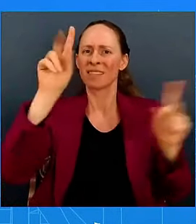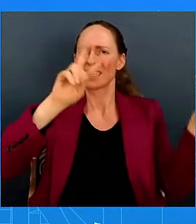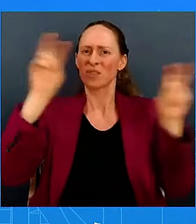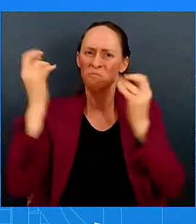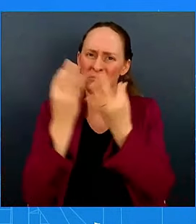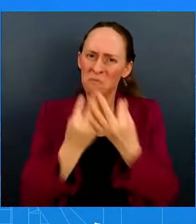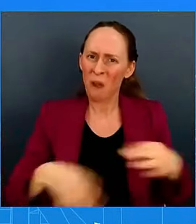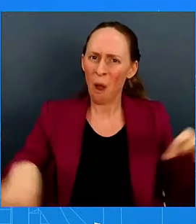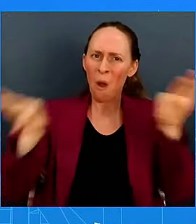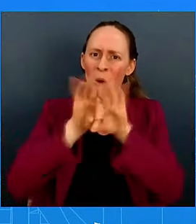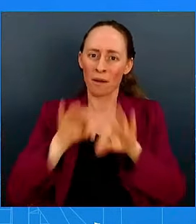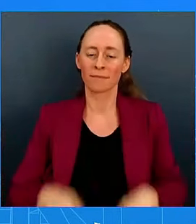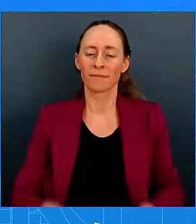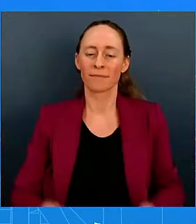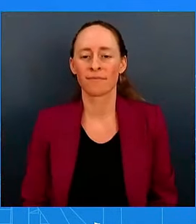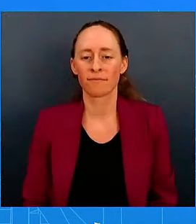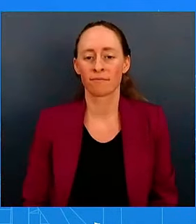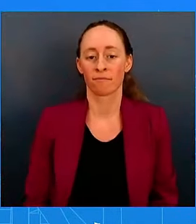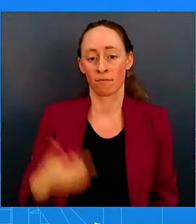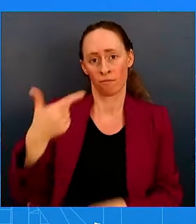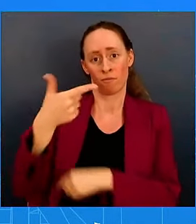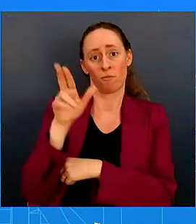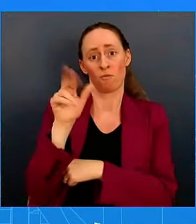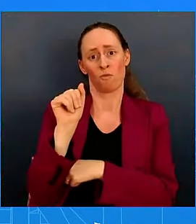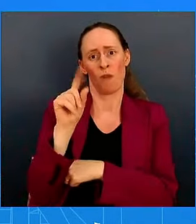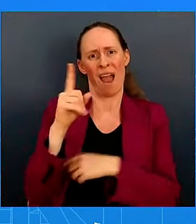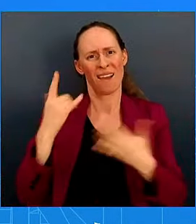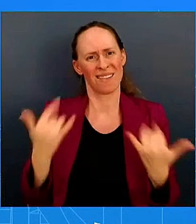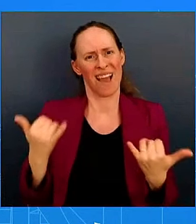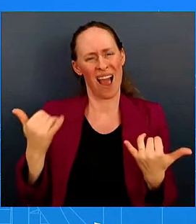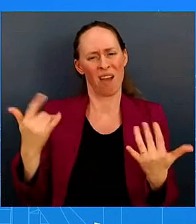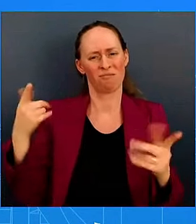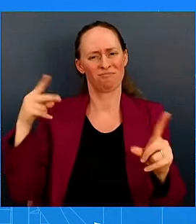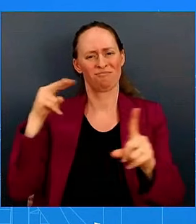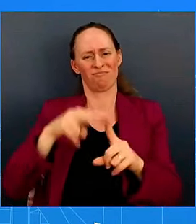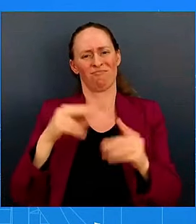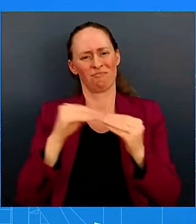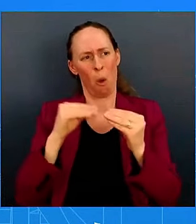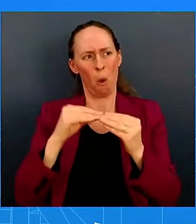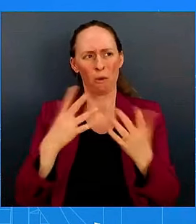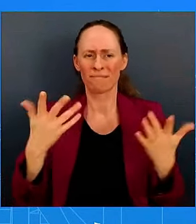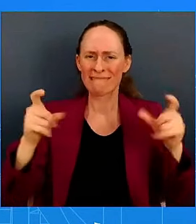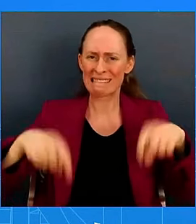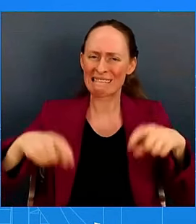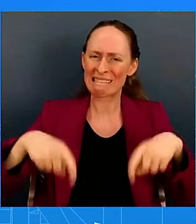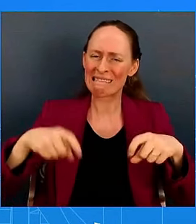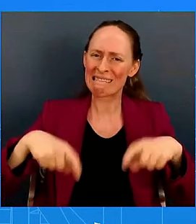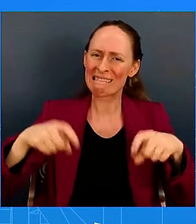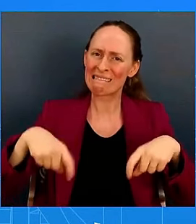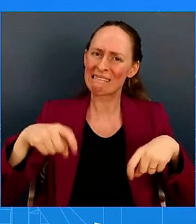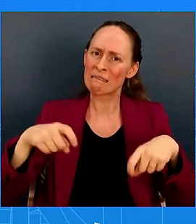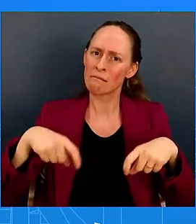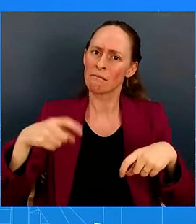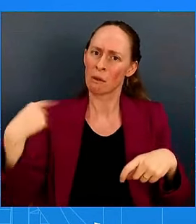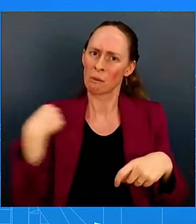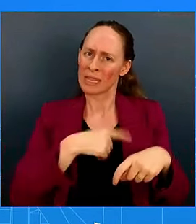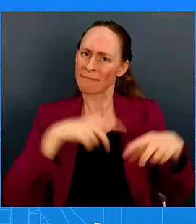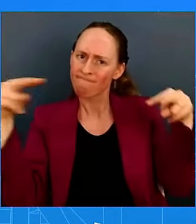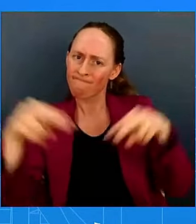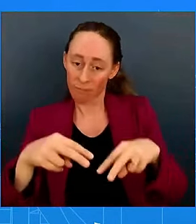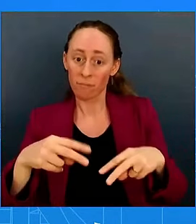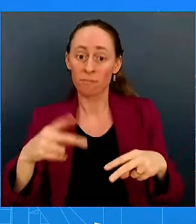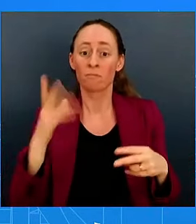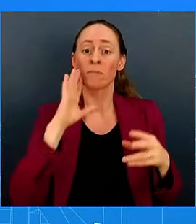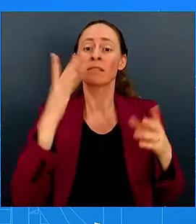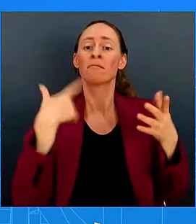is more strategically aligned and more relevant than ever before. I think you can expect a robust agenda aimed at delivering concrete benefits to the people of the region as